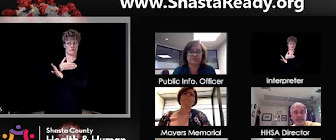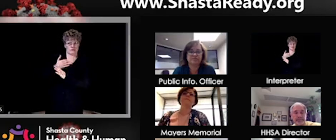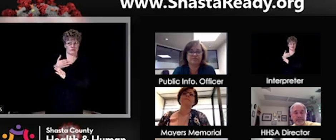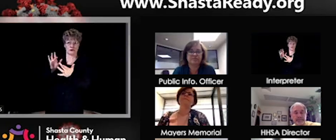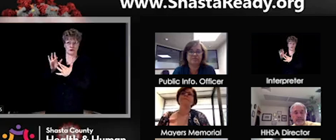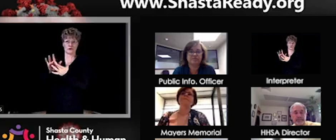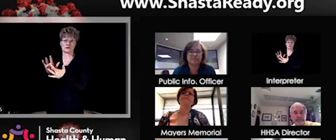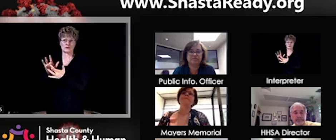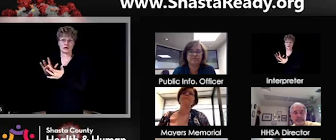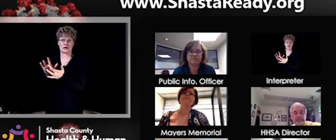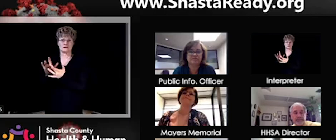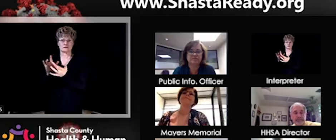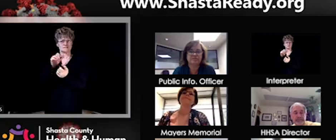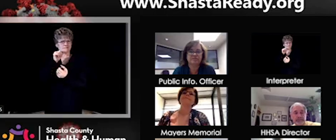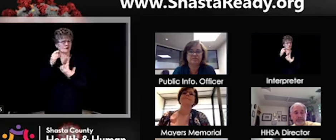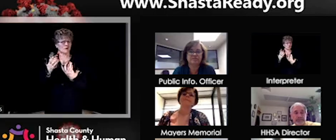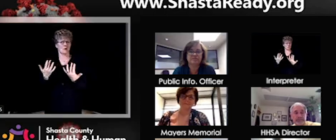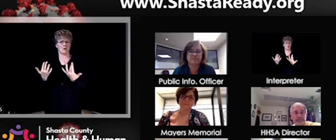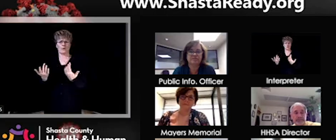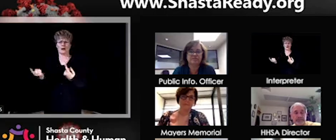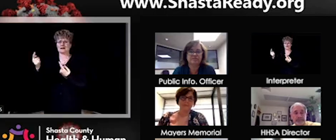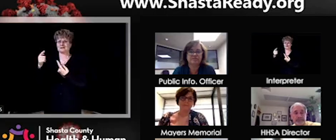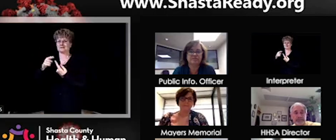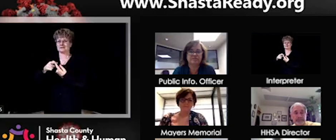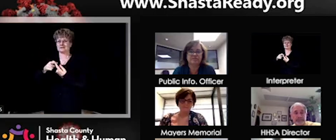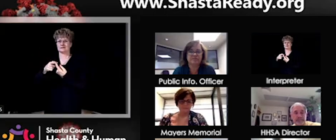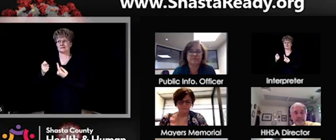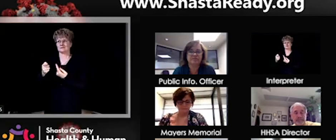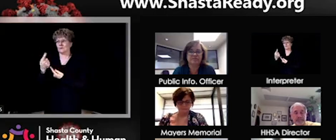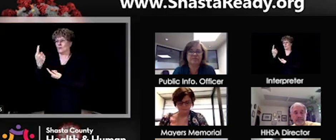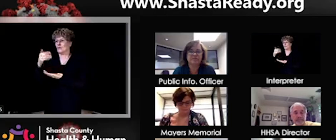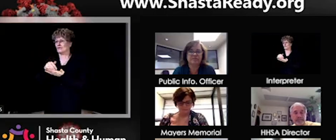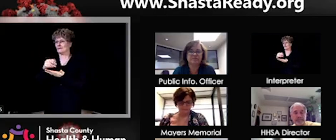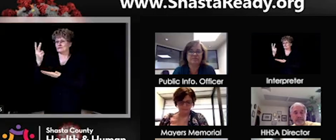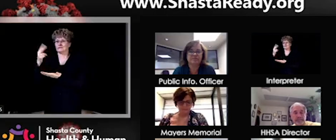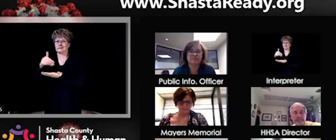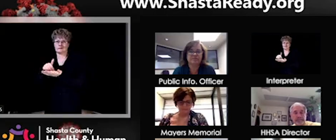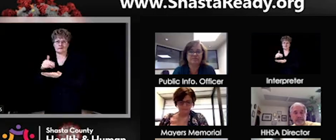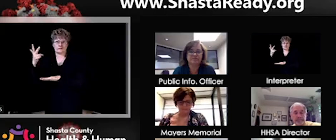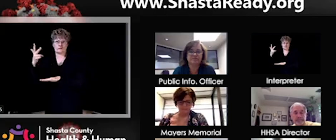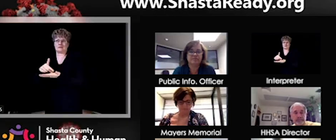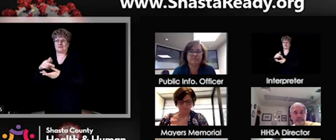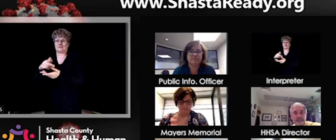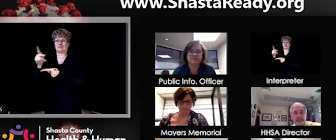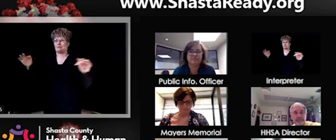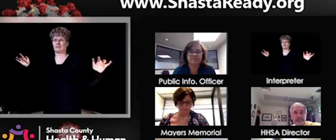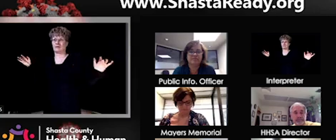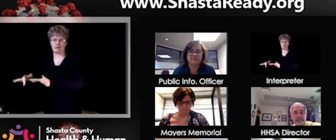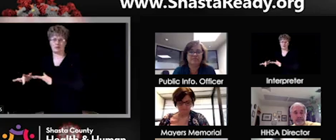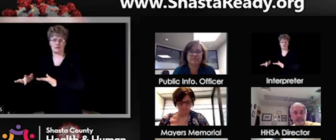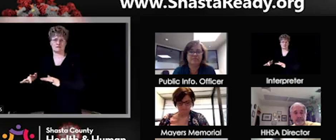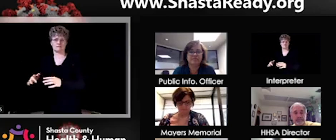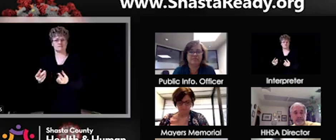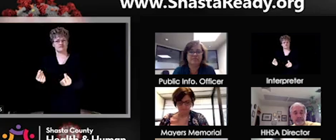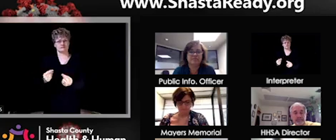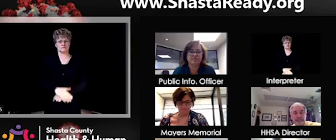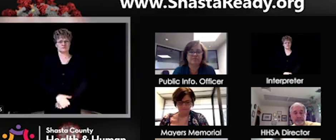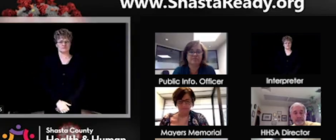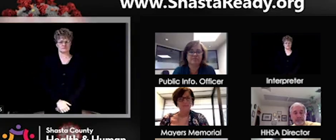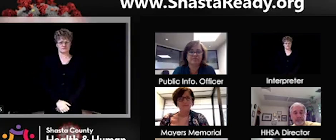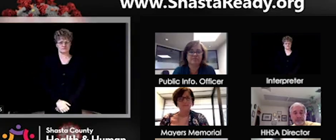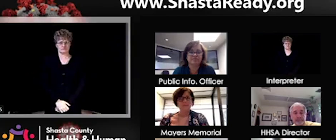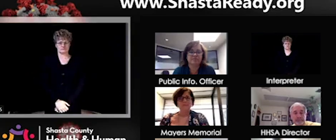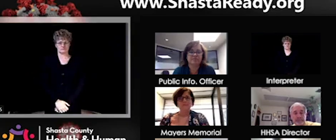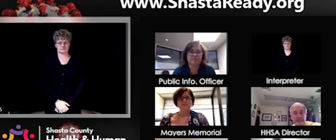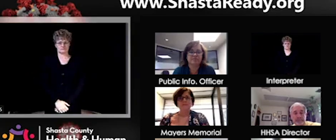to show up. So I, I think it's a vital topic and I know the public wants to hear about this now too. Yeah, Donnie. And, and, and related to